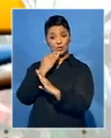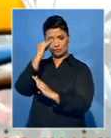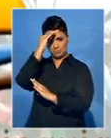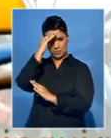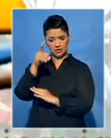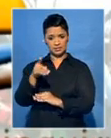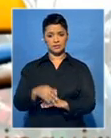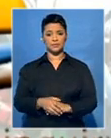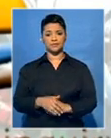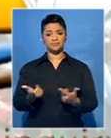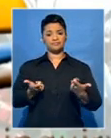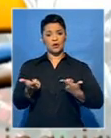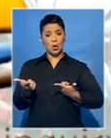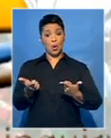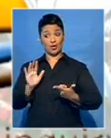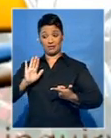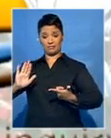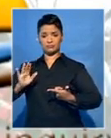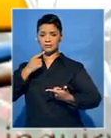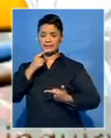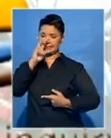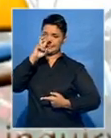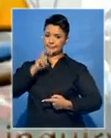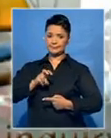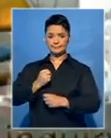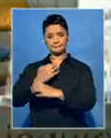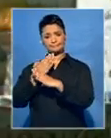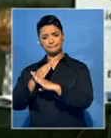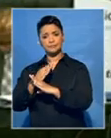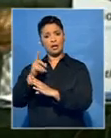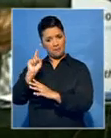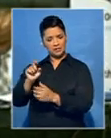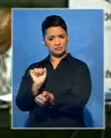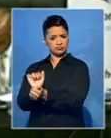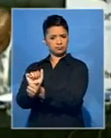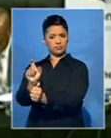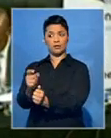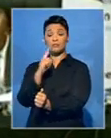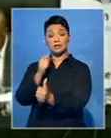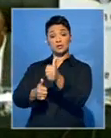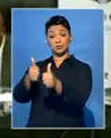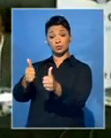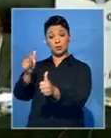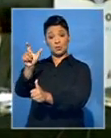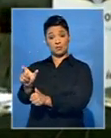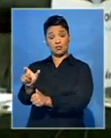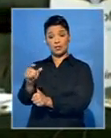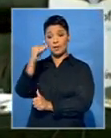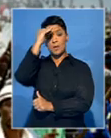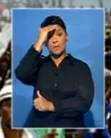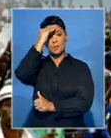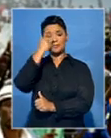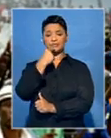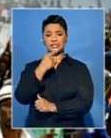Lawyers for injured minors call for criminal prosecutions against several prominent individuals. But police lawyers